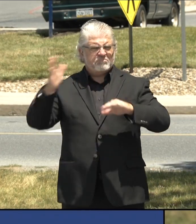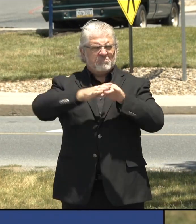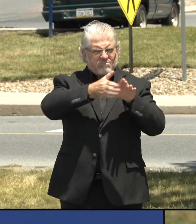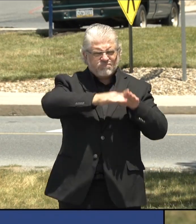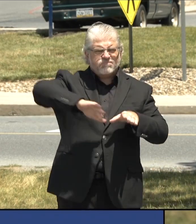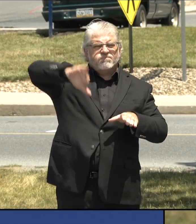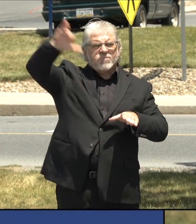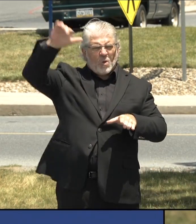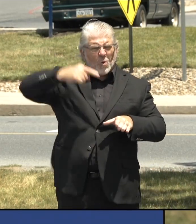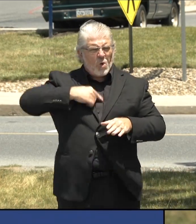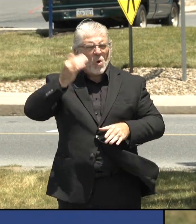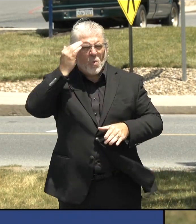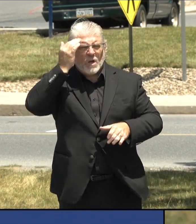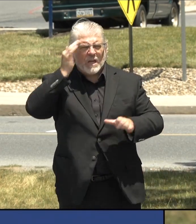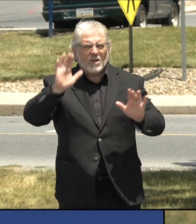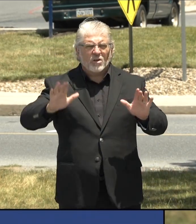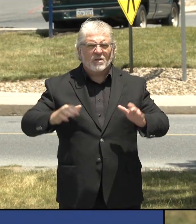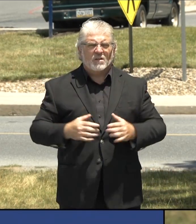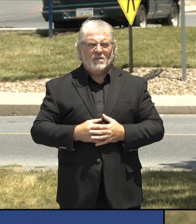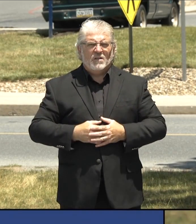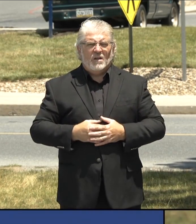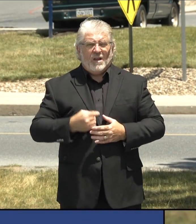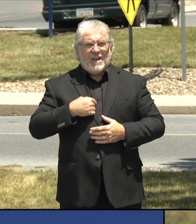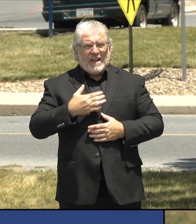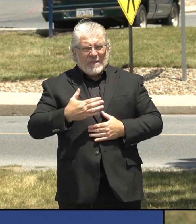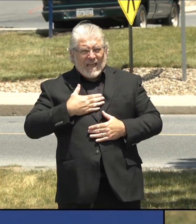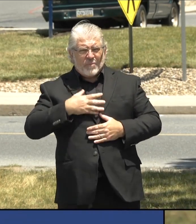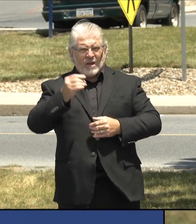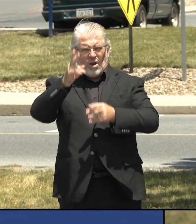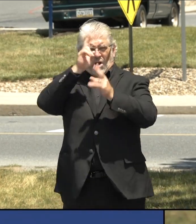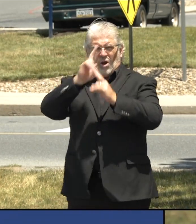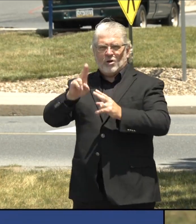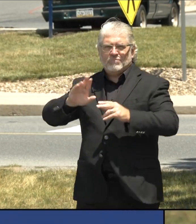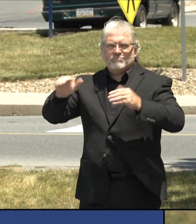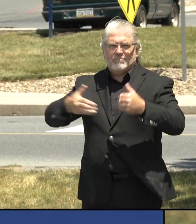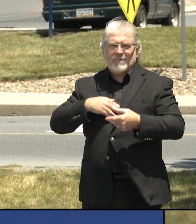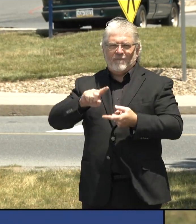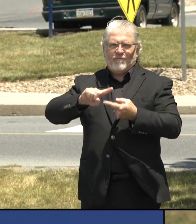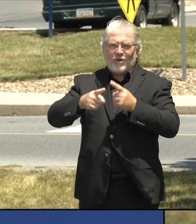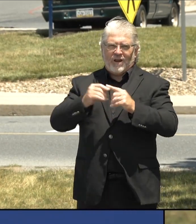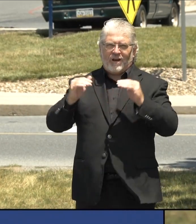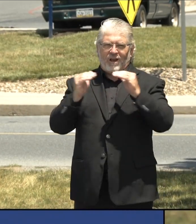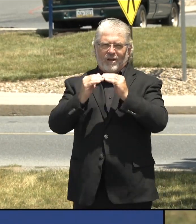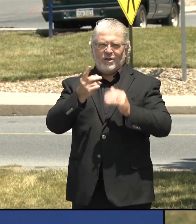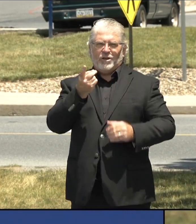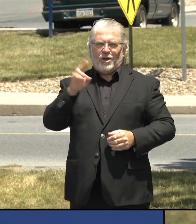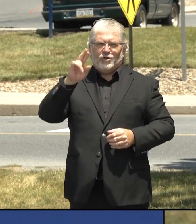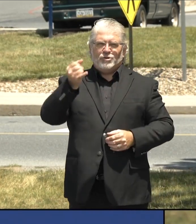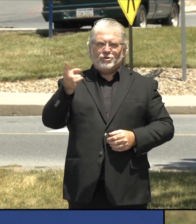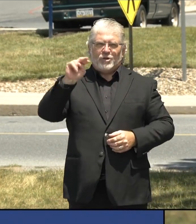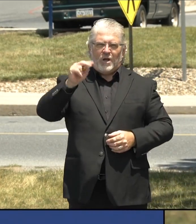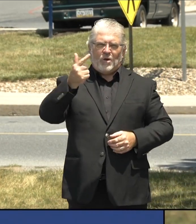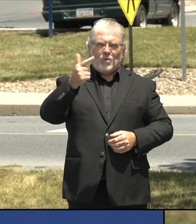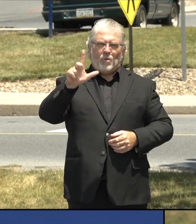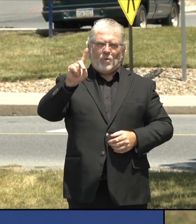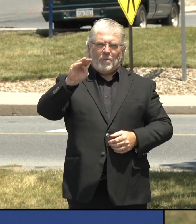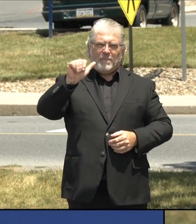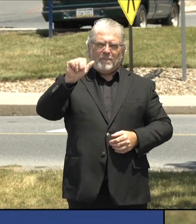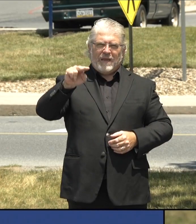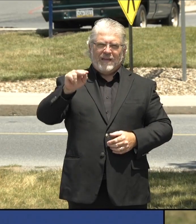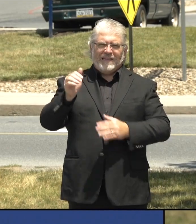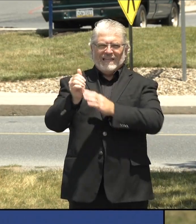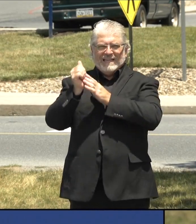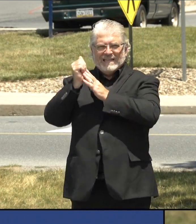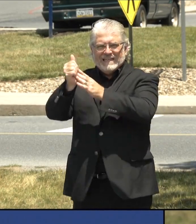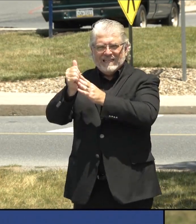it is my honor to introduce my friend and colleague Dr. Goldman who has been leading the way in helping us prepare and